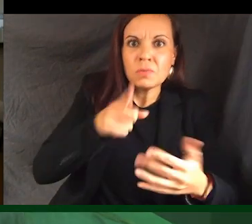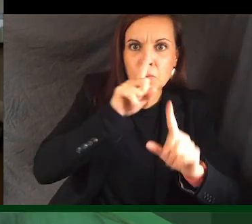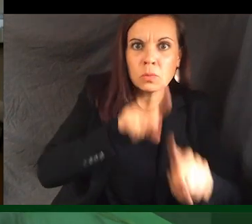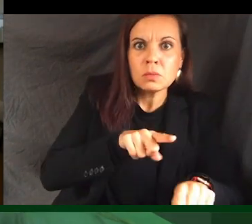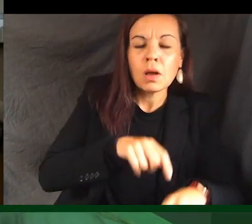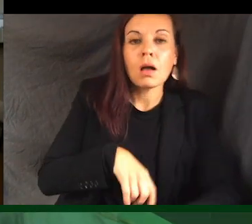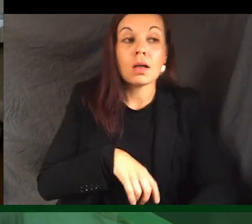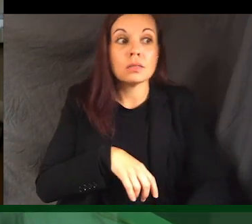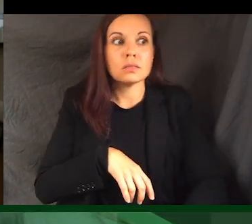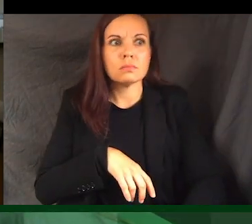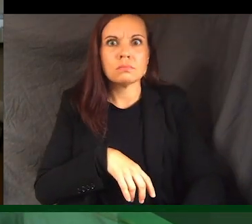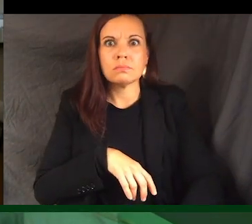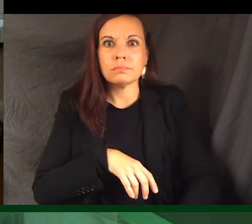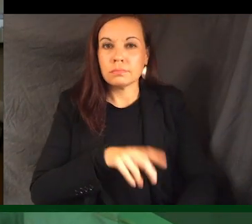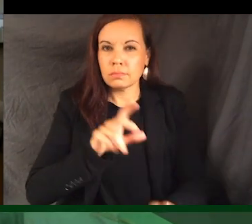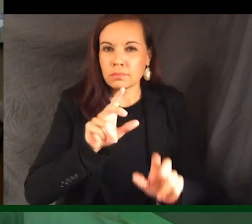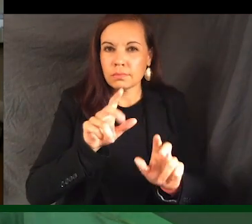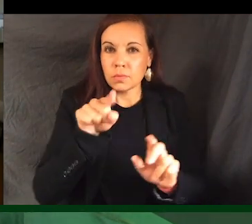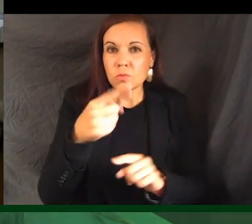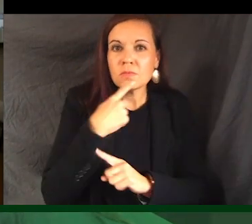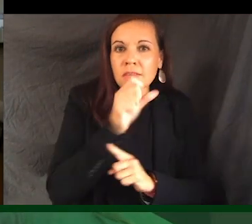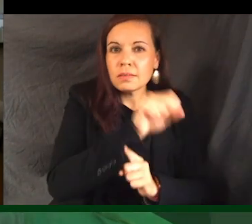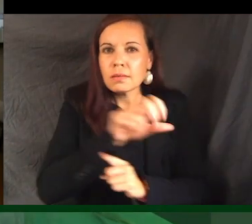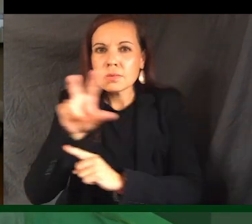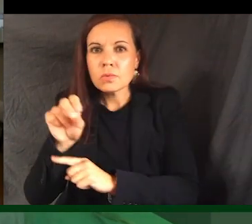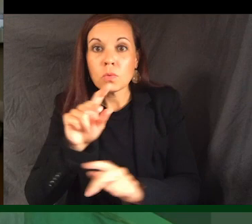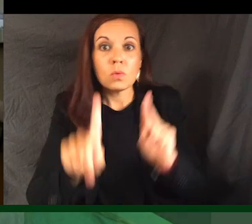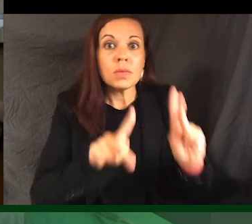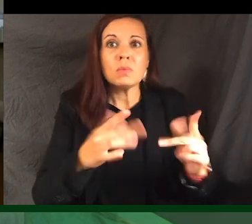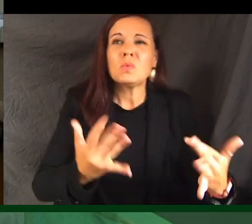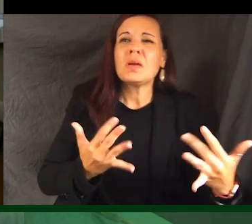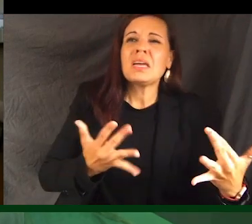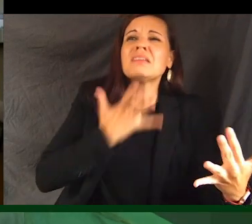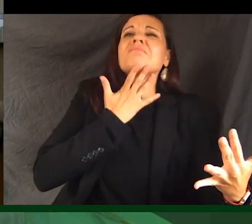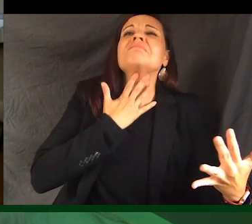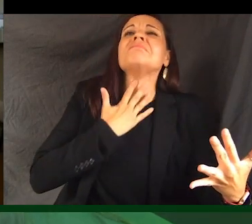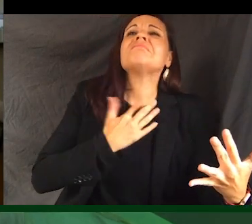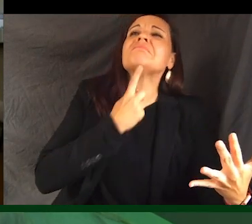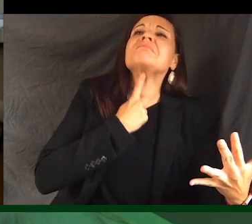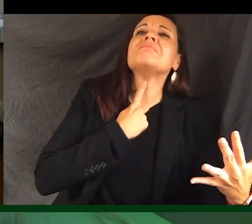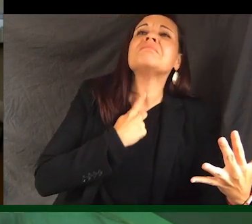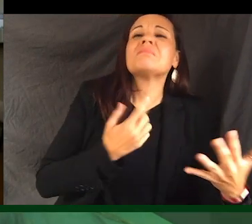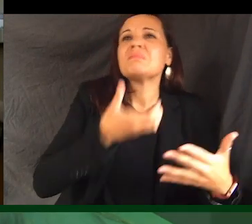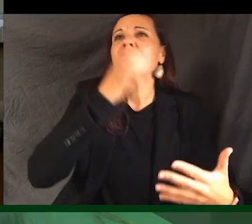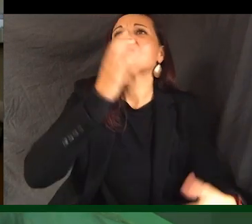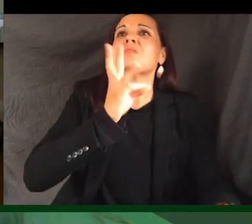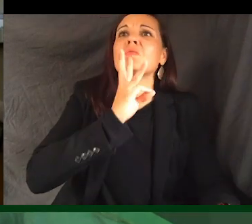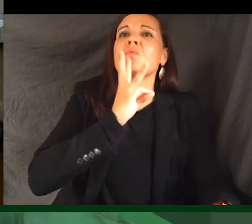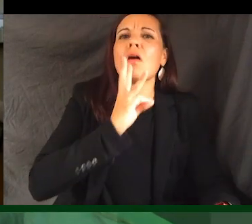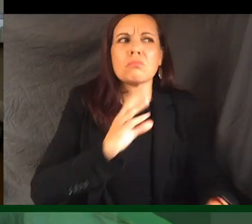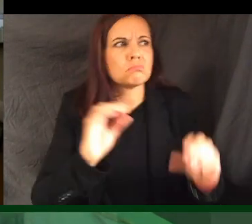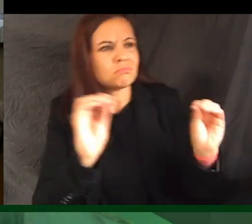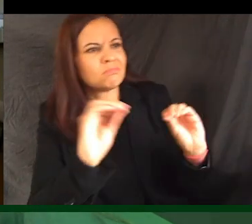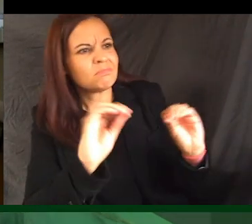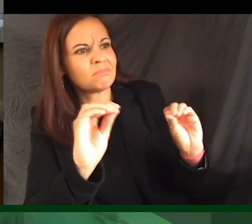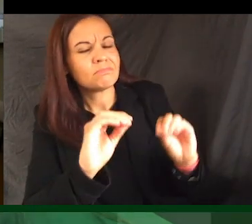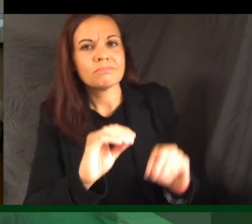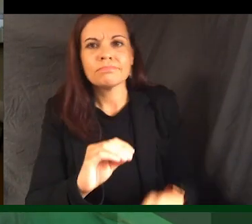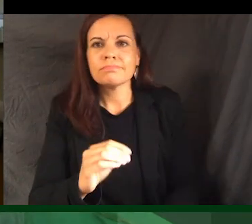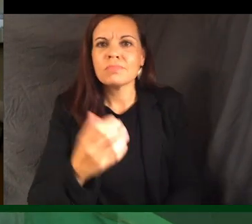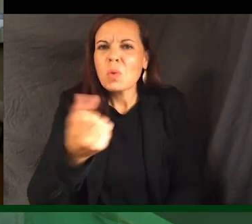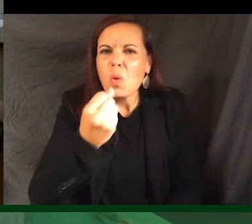people wait to drink from when you say yes or no? I don't think so. Hold that thought. Hold everything.